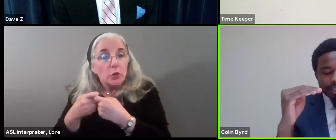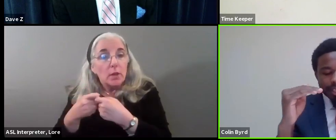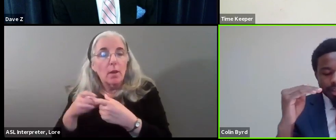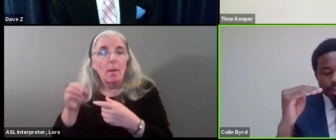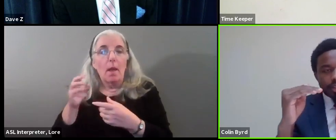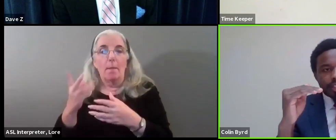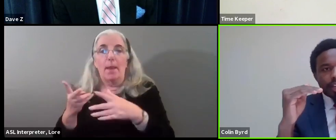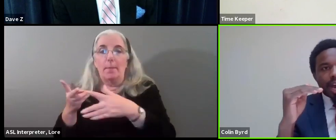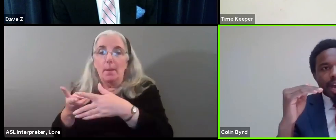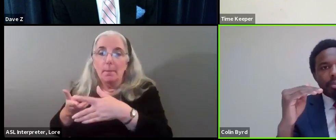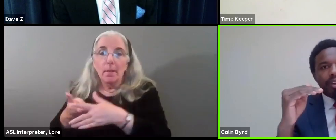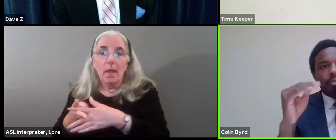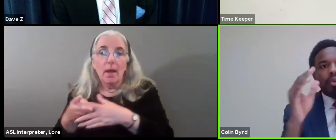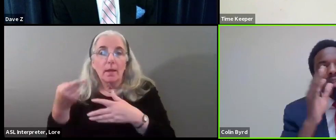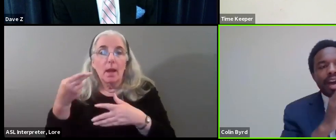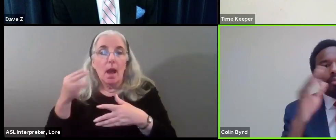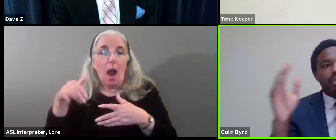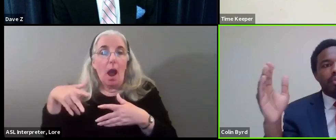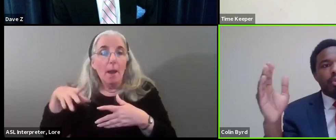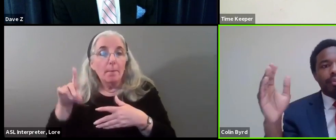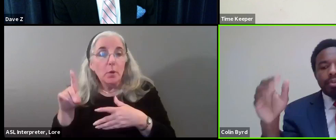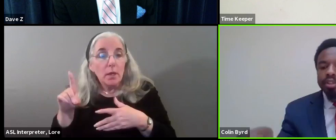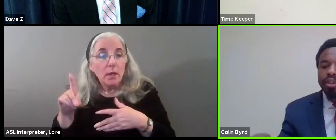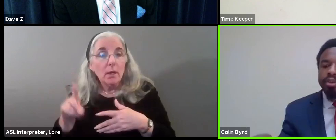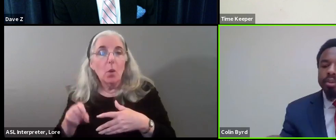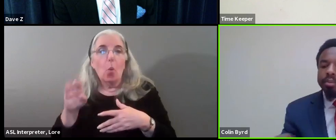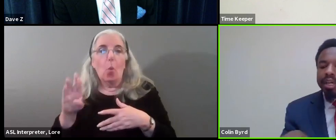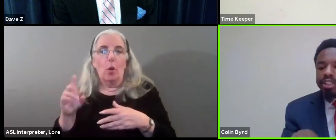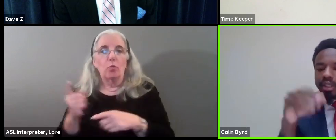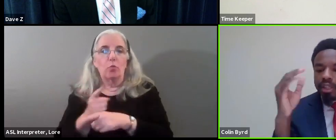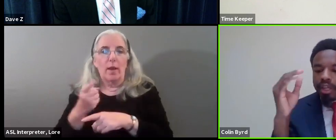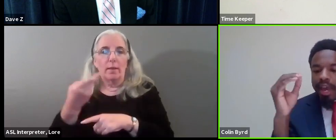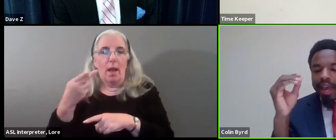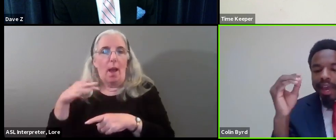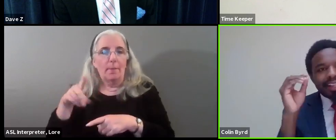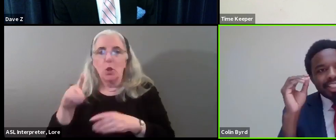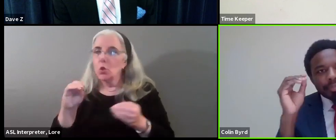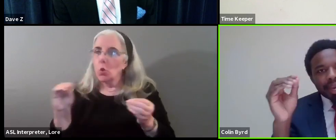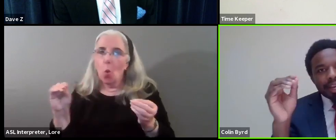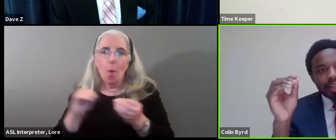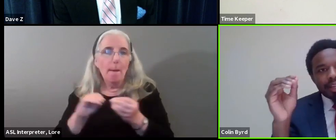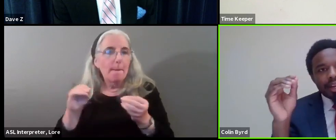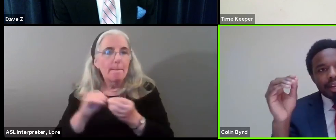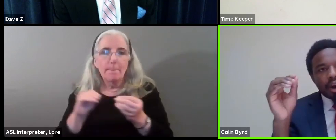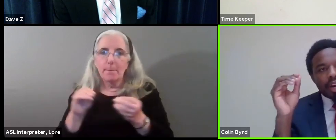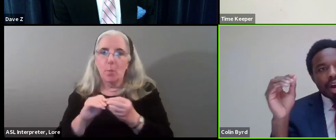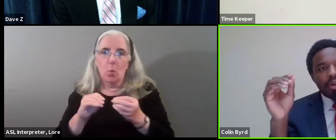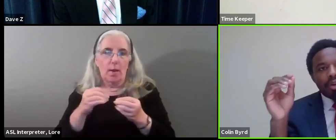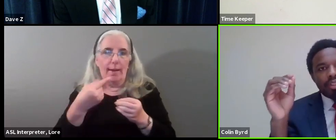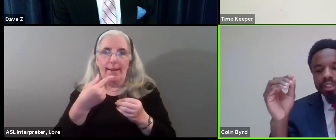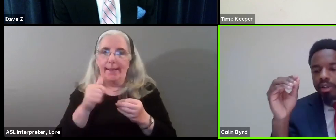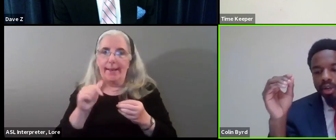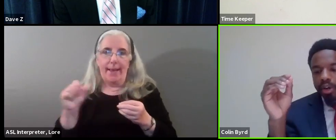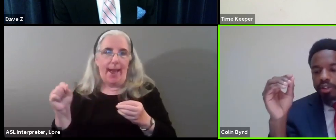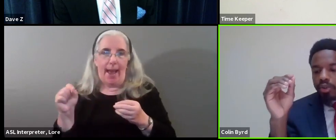then plug in hybrid than standard hybrid. But we have to move away from internal combustion and expanding our